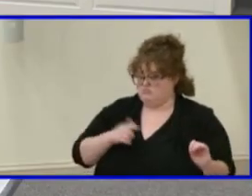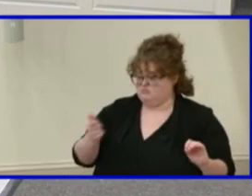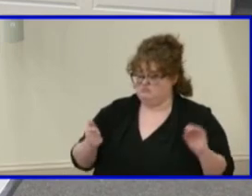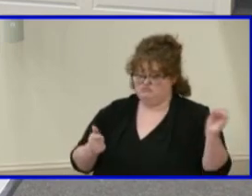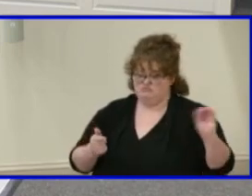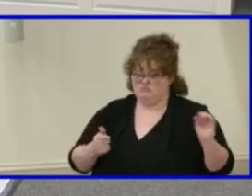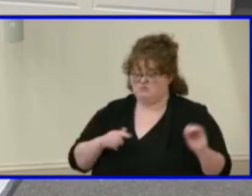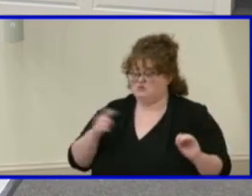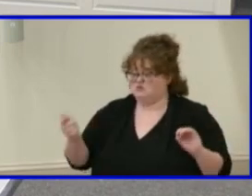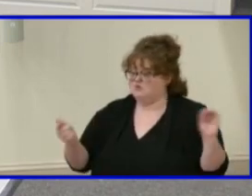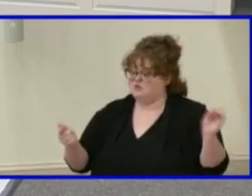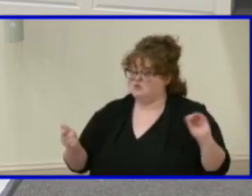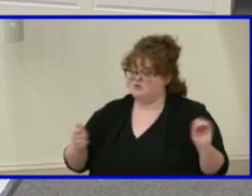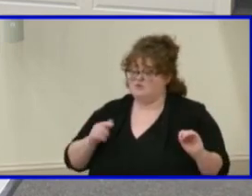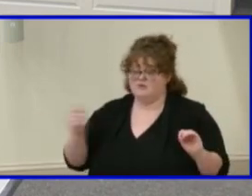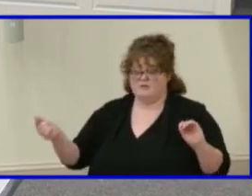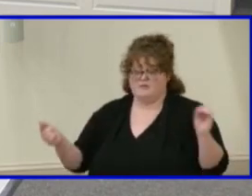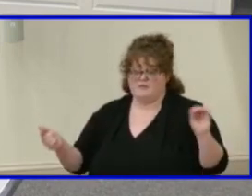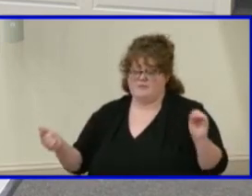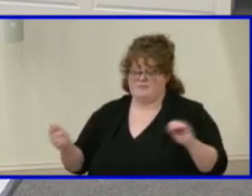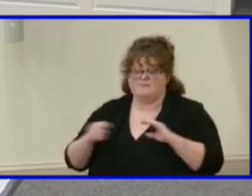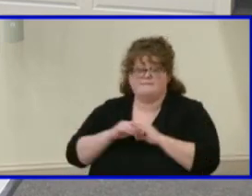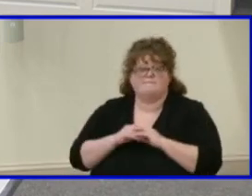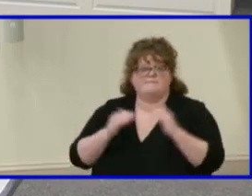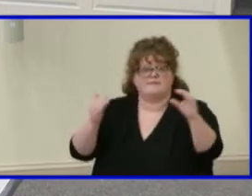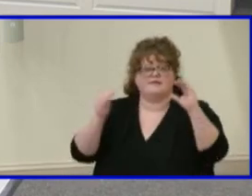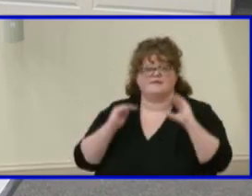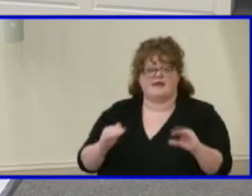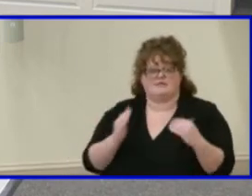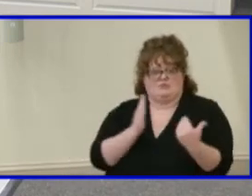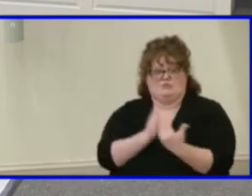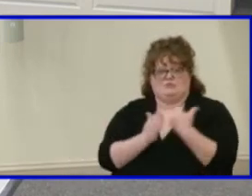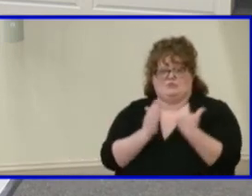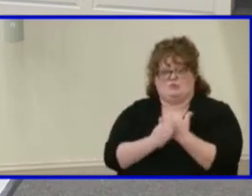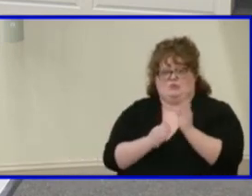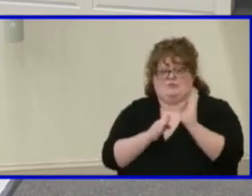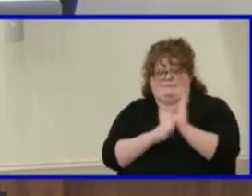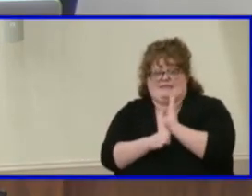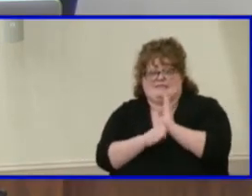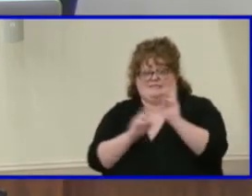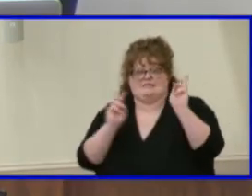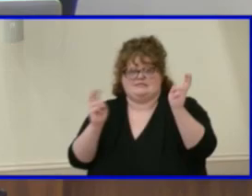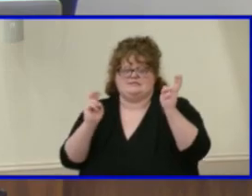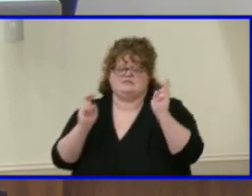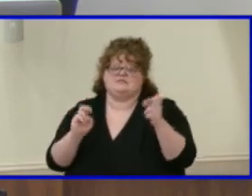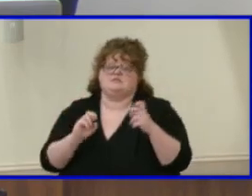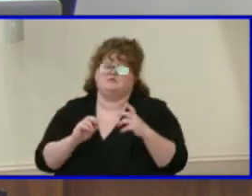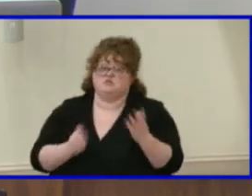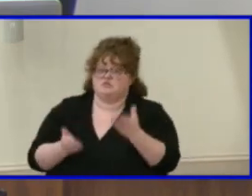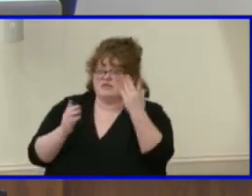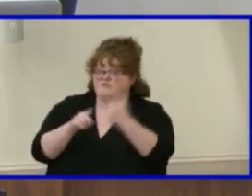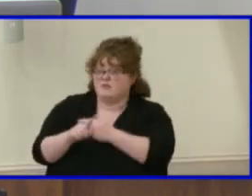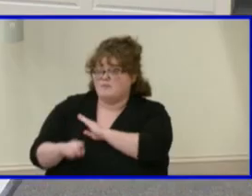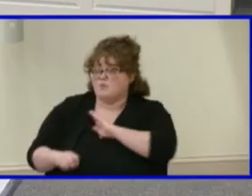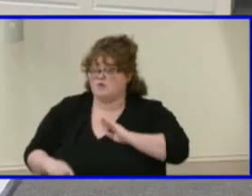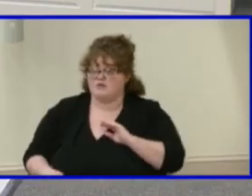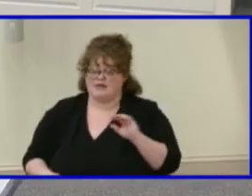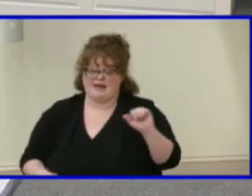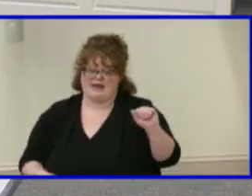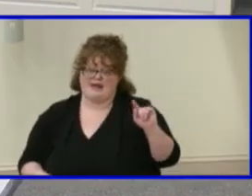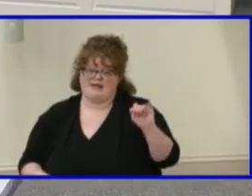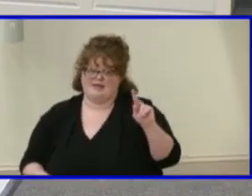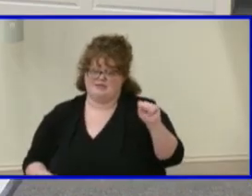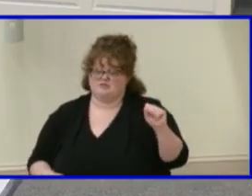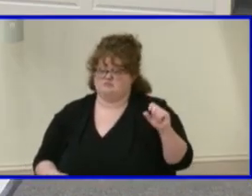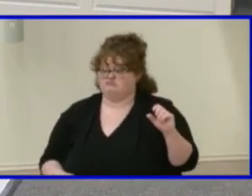thank you. Ms. Kinsella. No, thank you. Next item on the agenda is new business items presented by the board. Atkins. Ms.